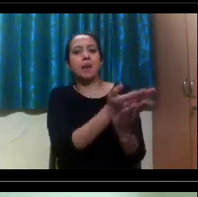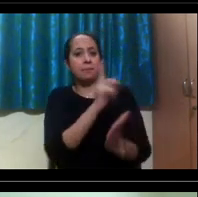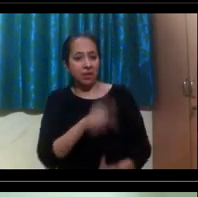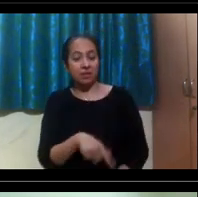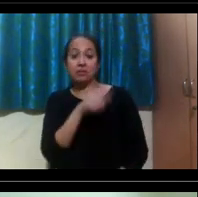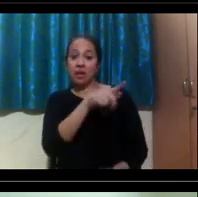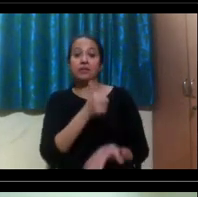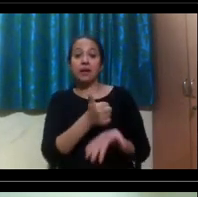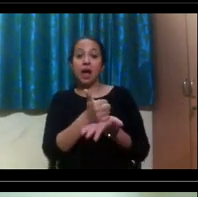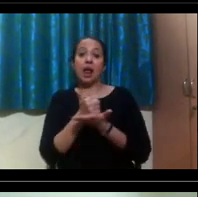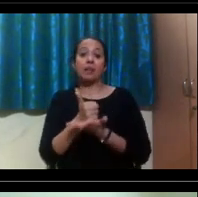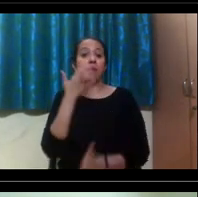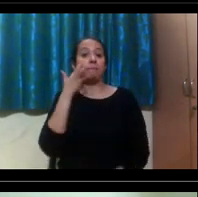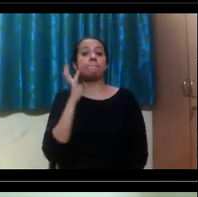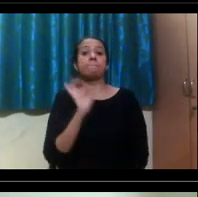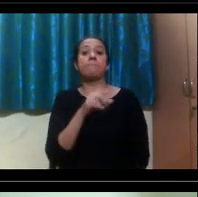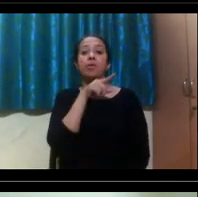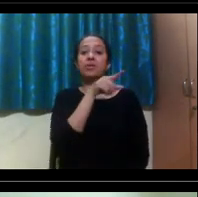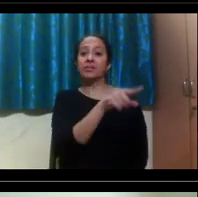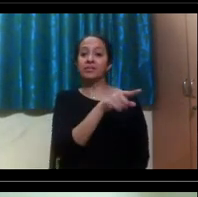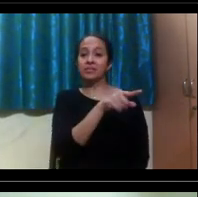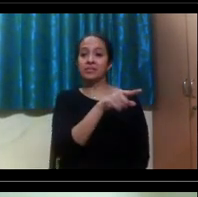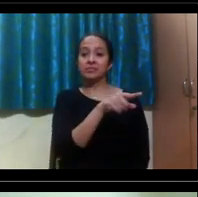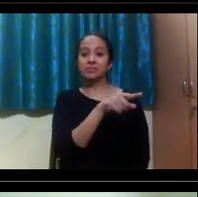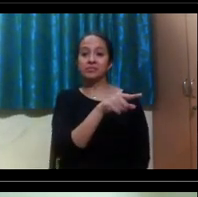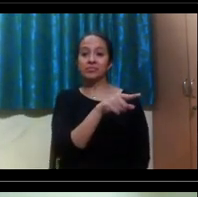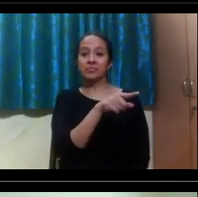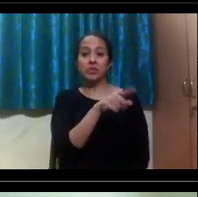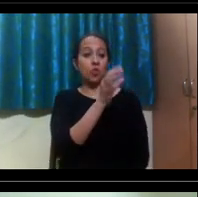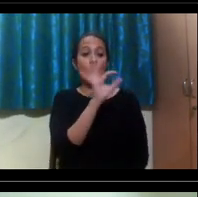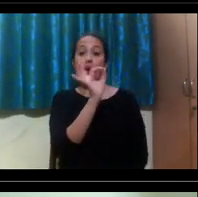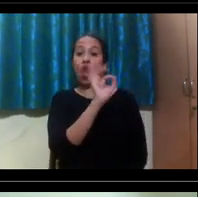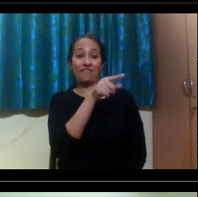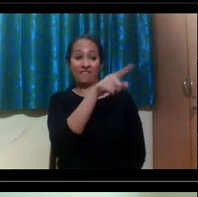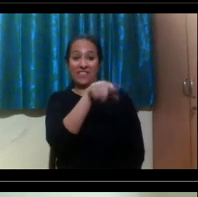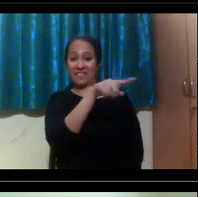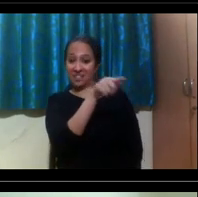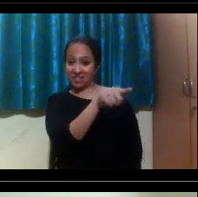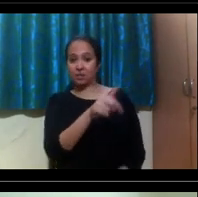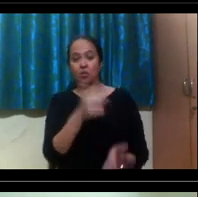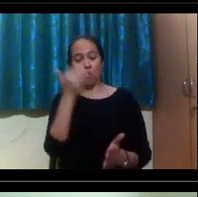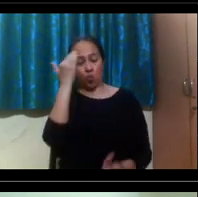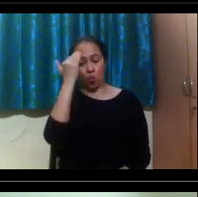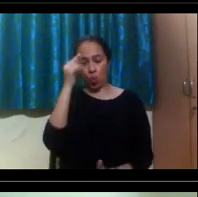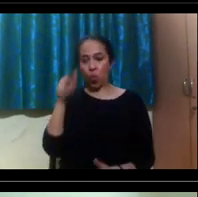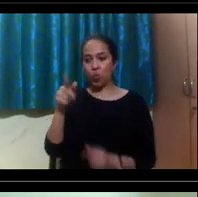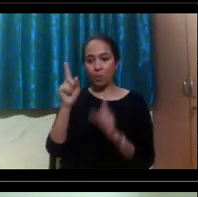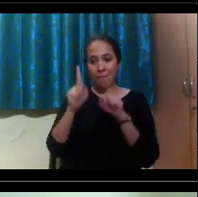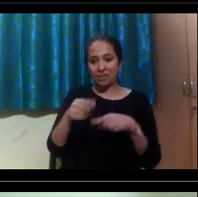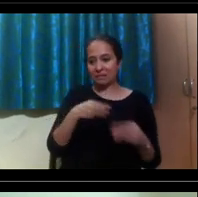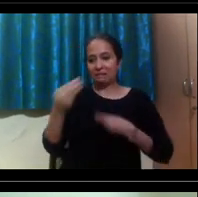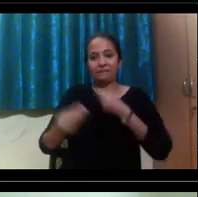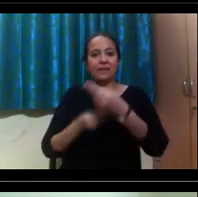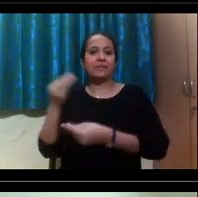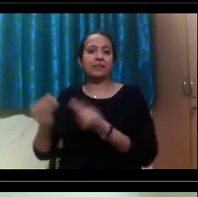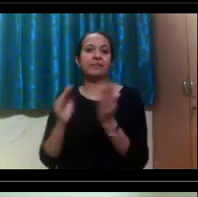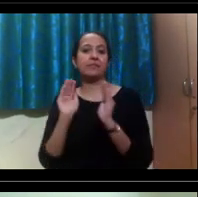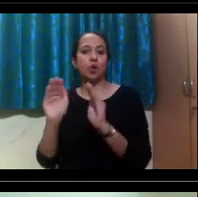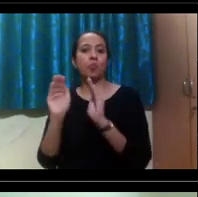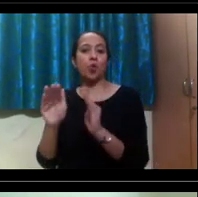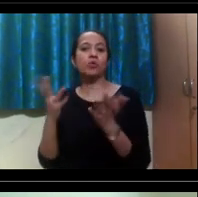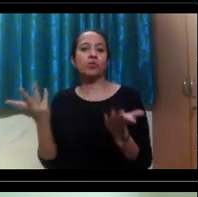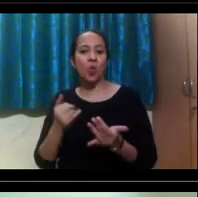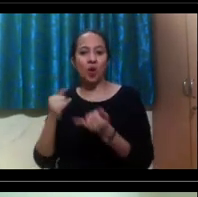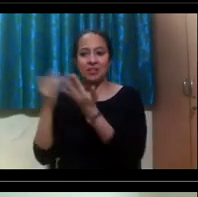helpful, um, for the, uh, disability service professional as well to see those discrepancies and that sort of thing. So, they might